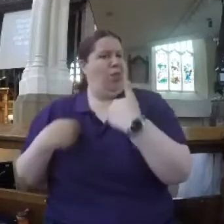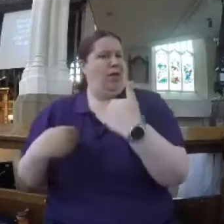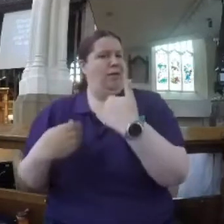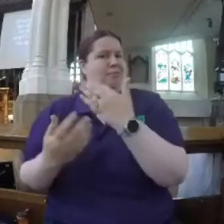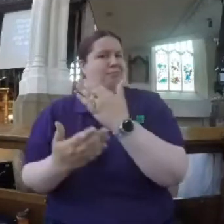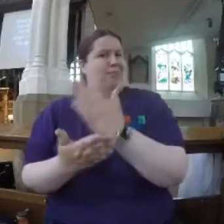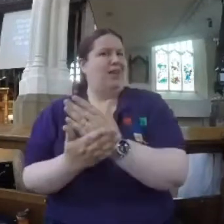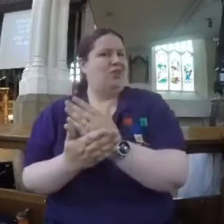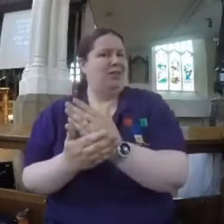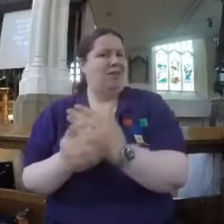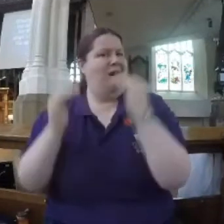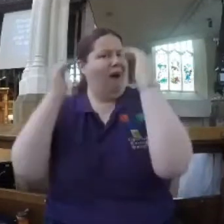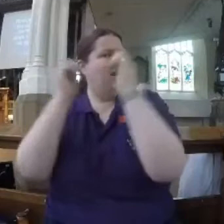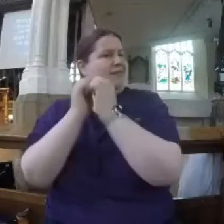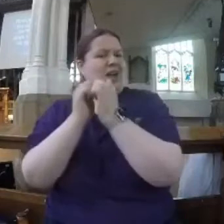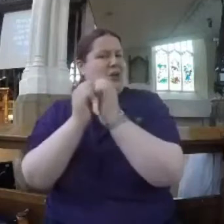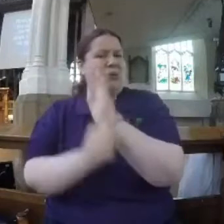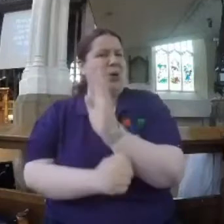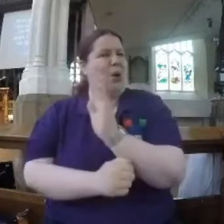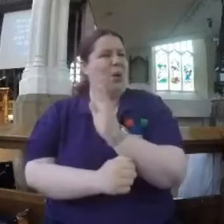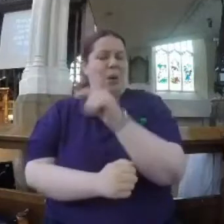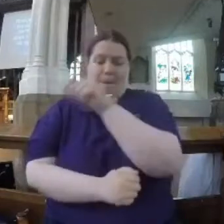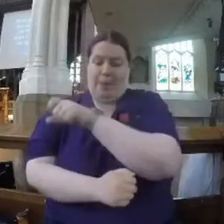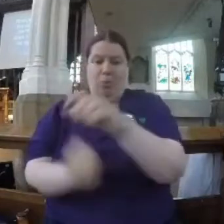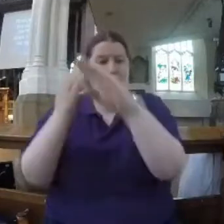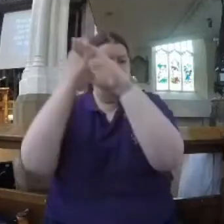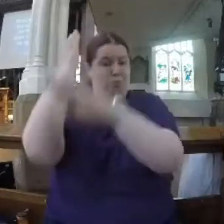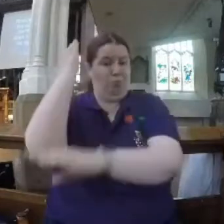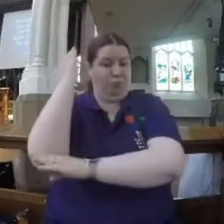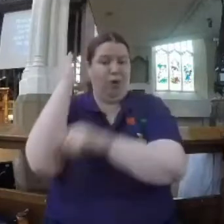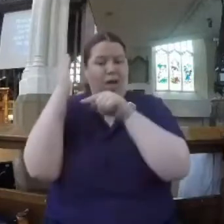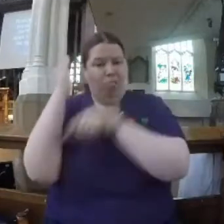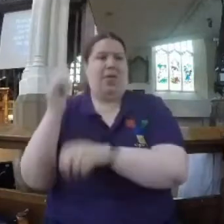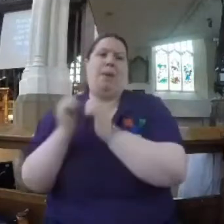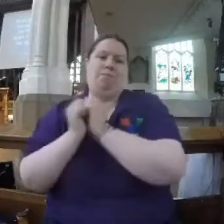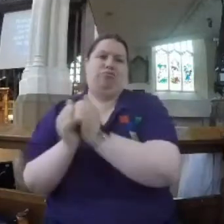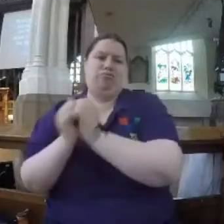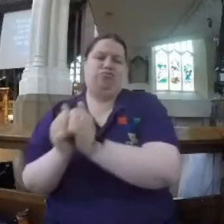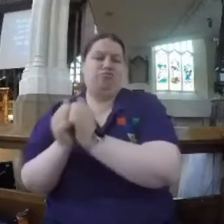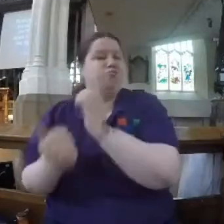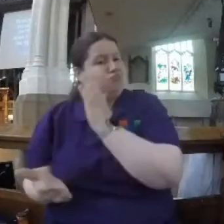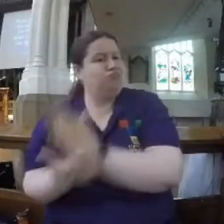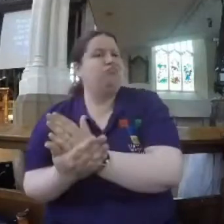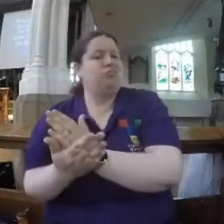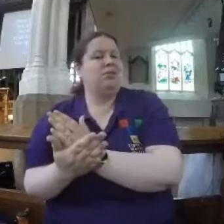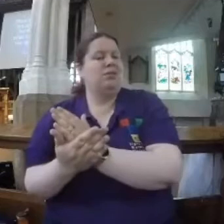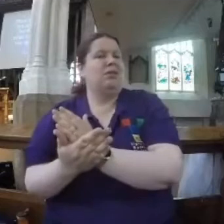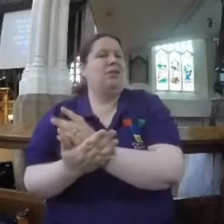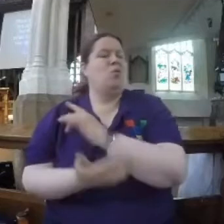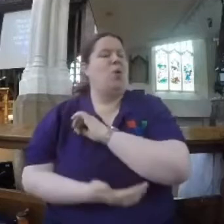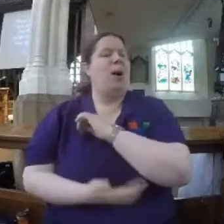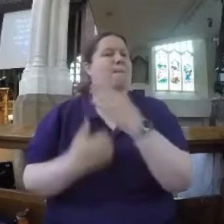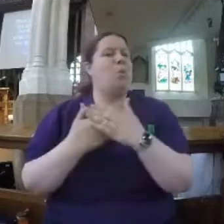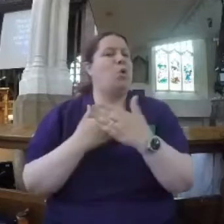in our society. Brought on by the pandemic. Perhaps that's why there are more people than